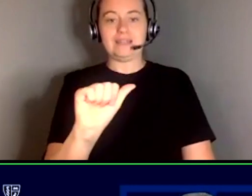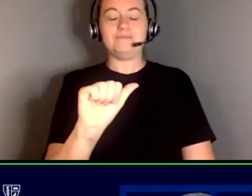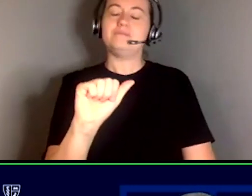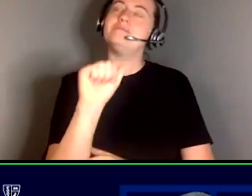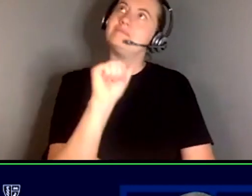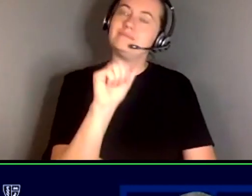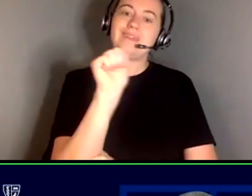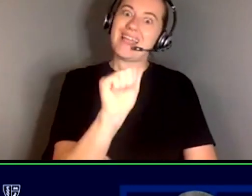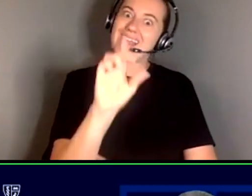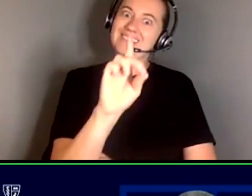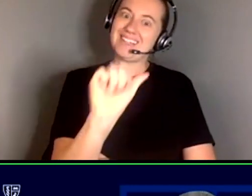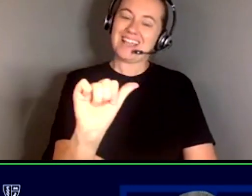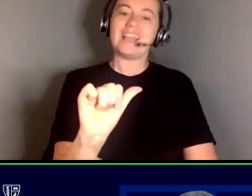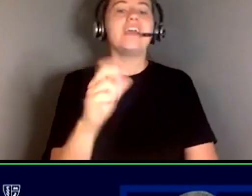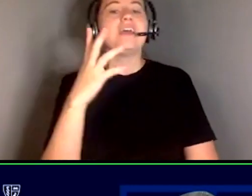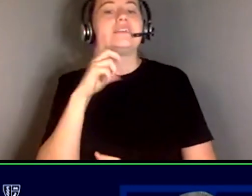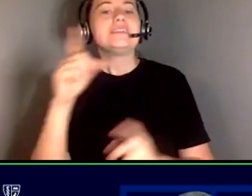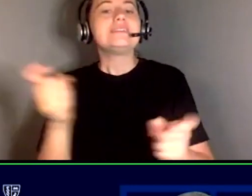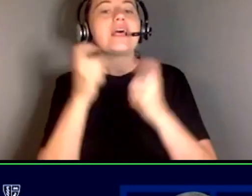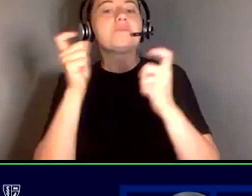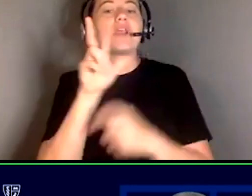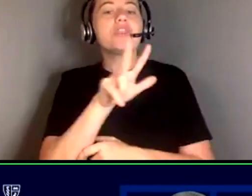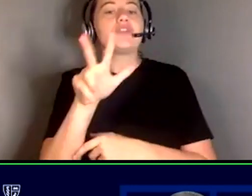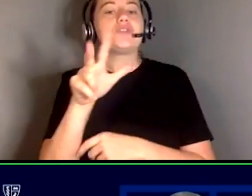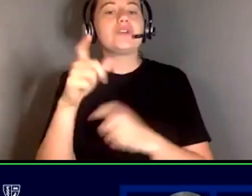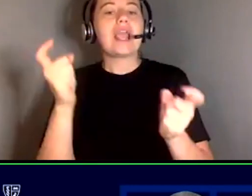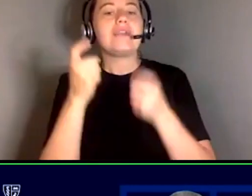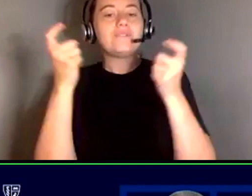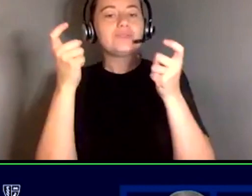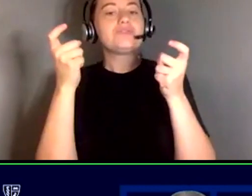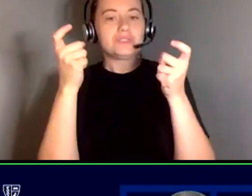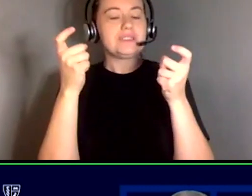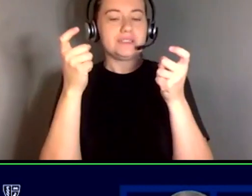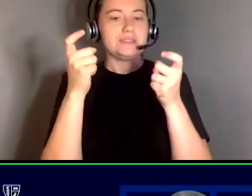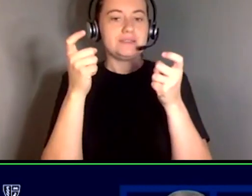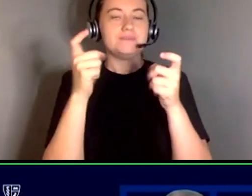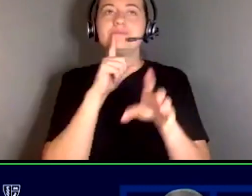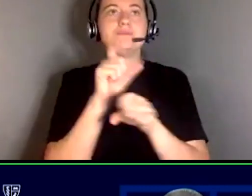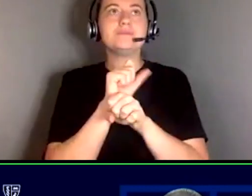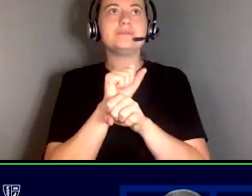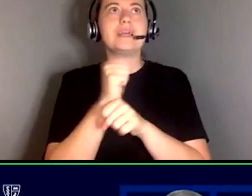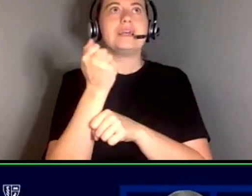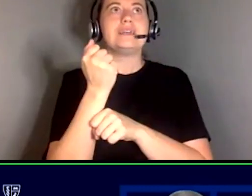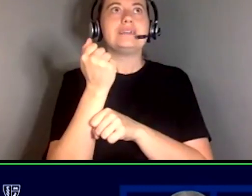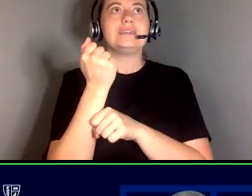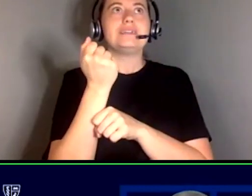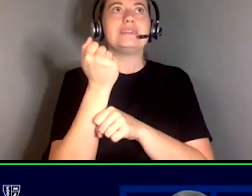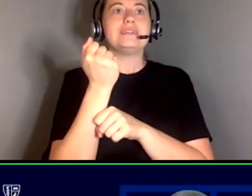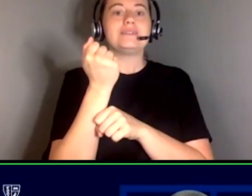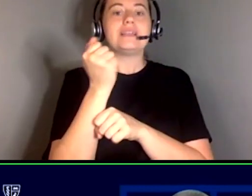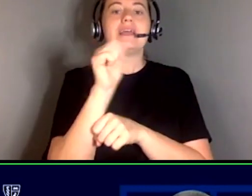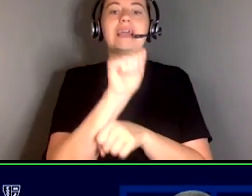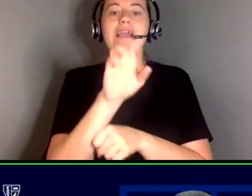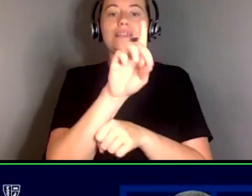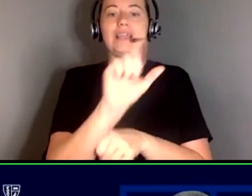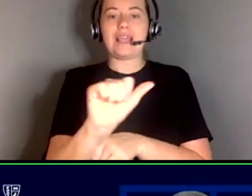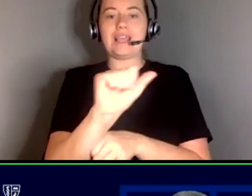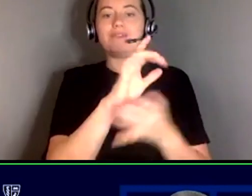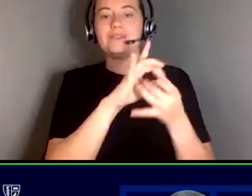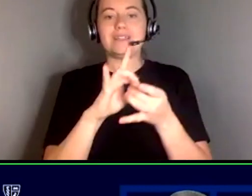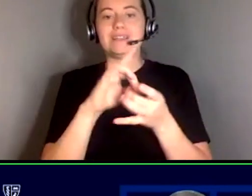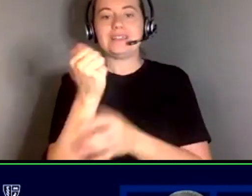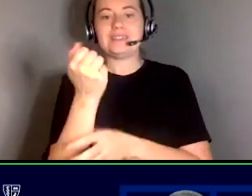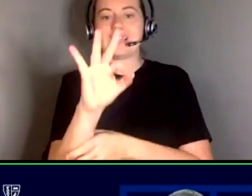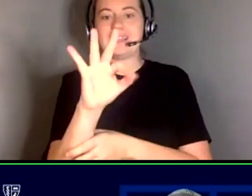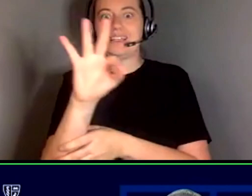which is celebrating its 33rd anniversary. It's actually the American Disabilities Act of 1990. I know we don't like to think of 1990